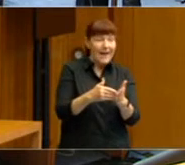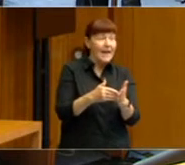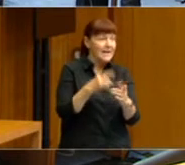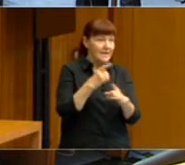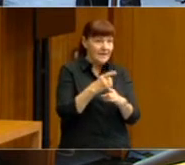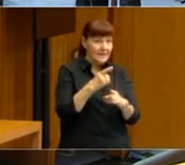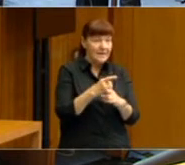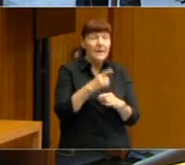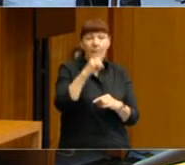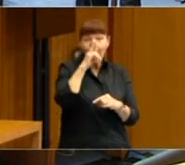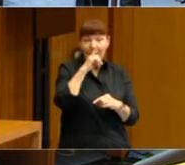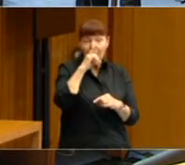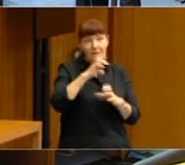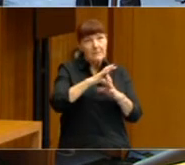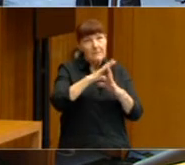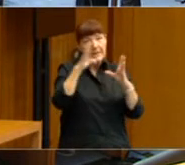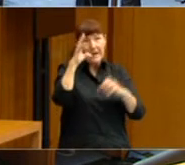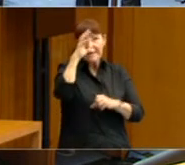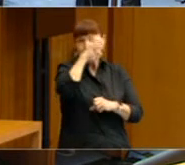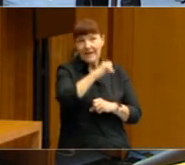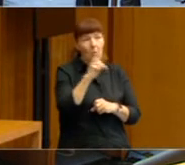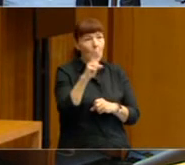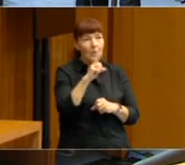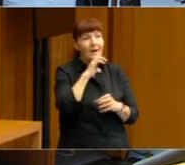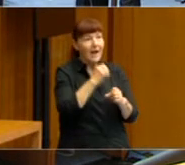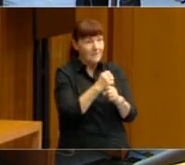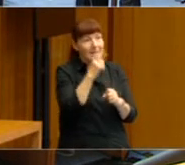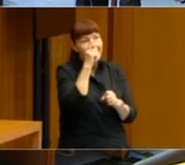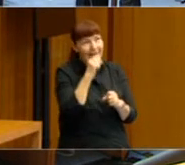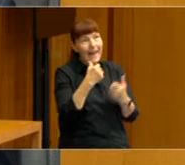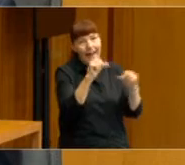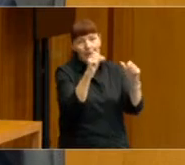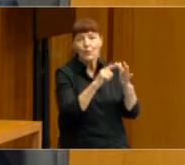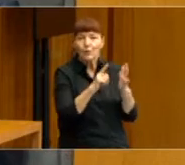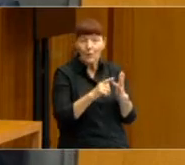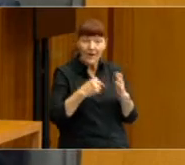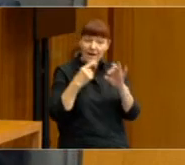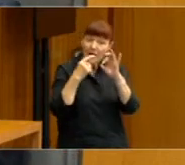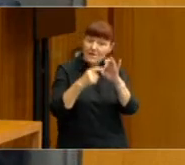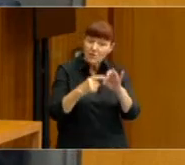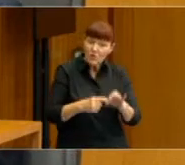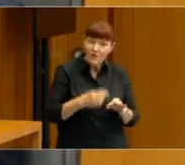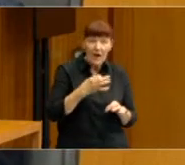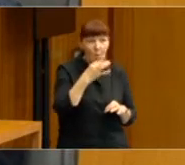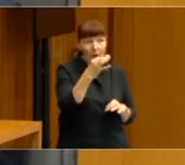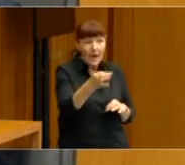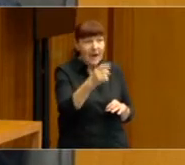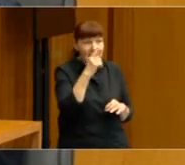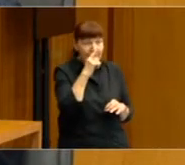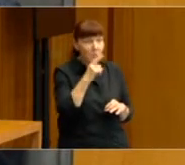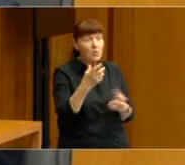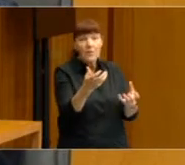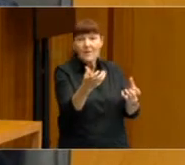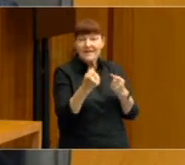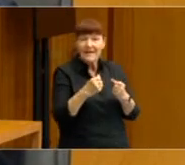people have huge expectations of what government can actually do. And in our surveys, we asked people, do they receive any form